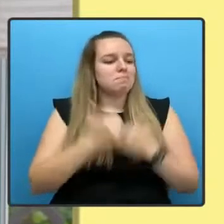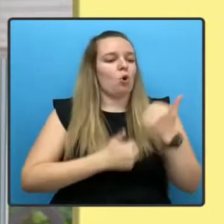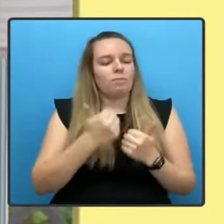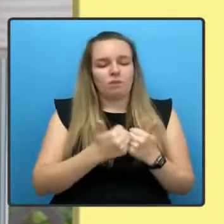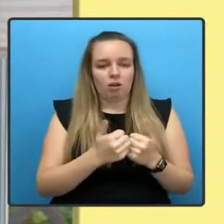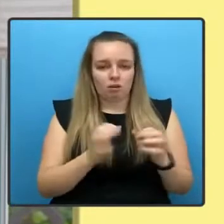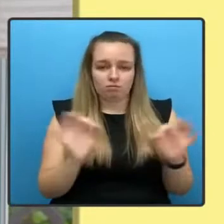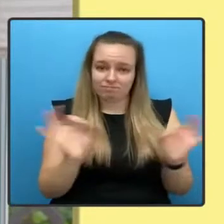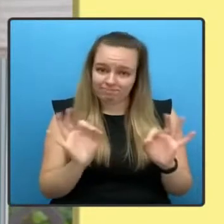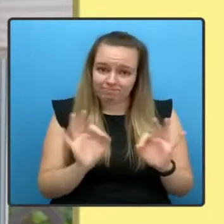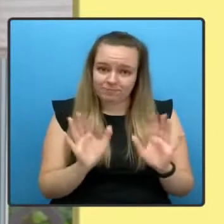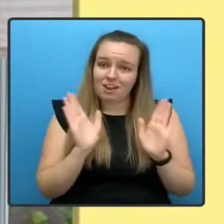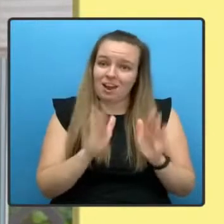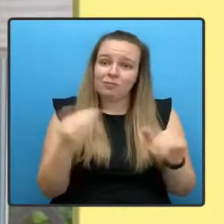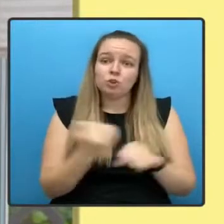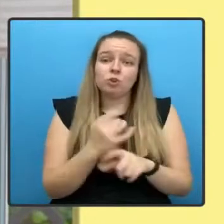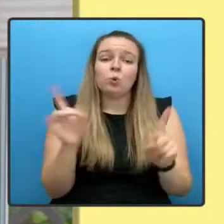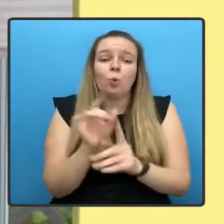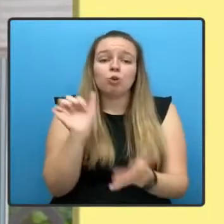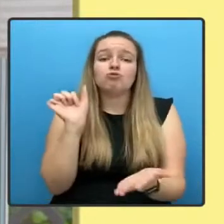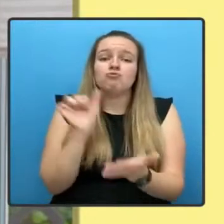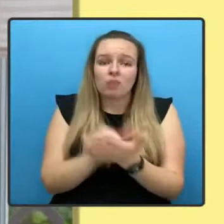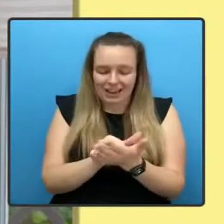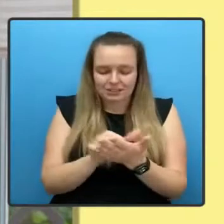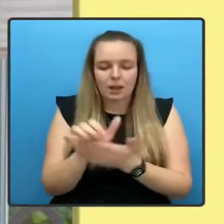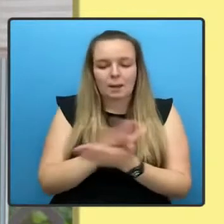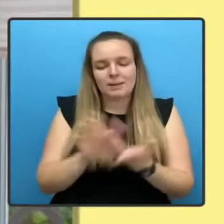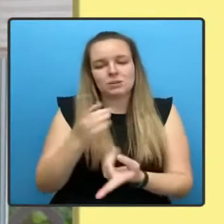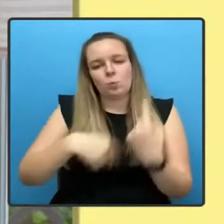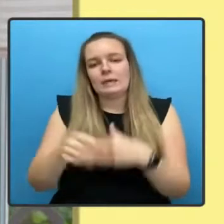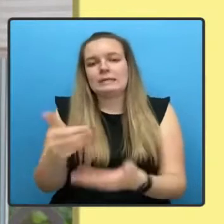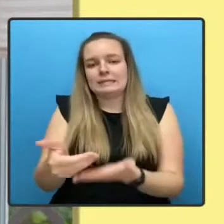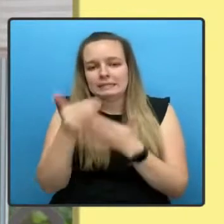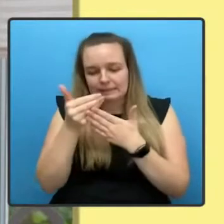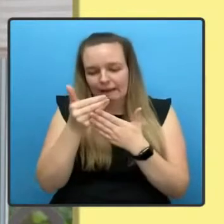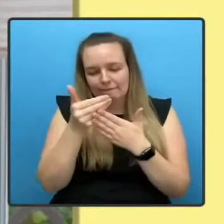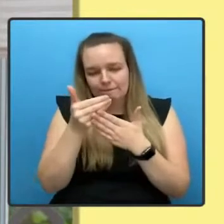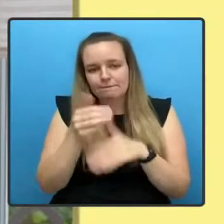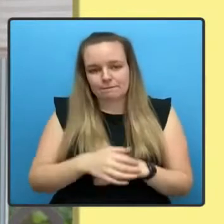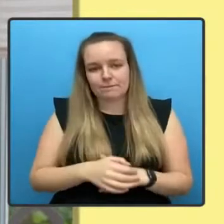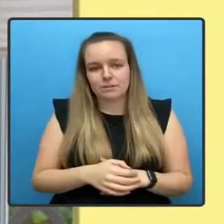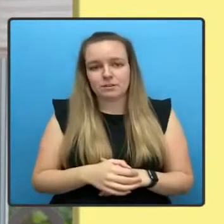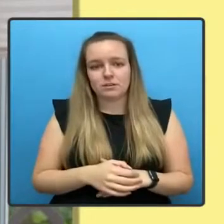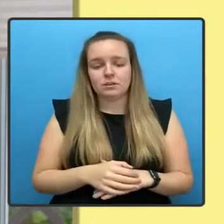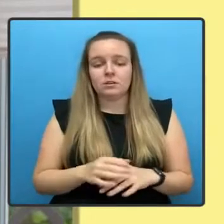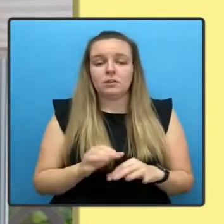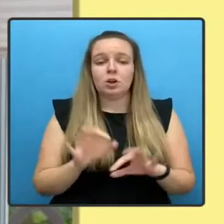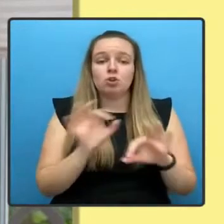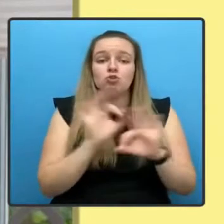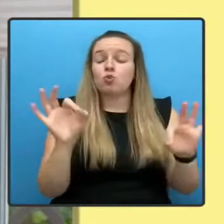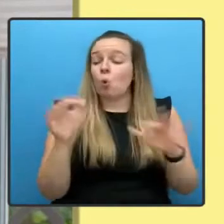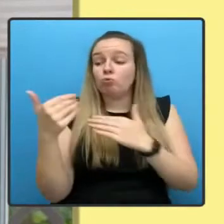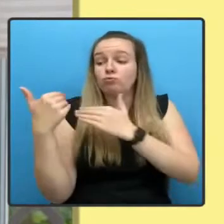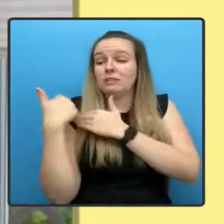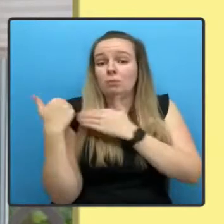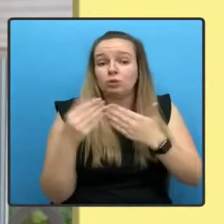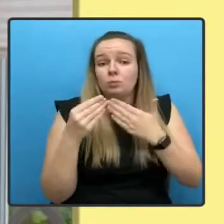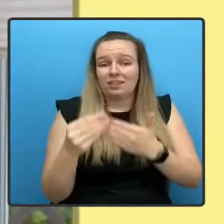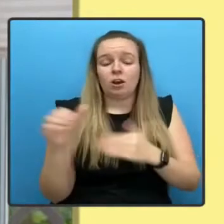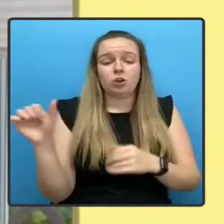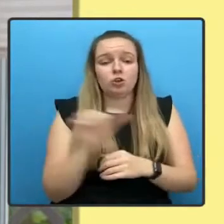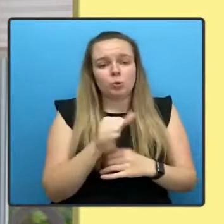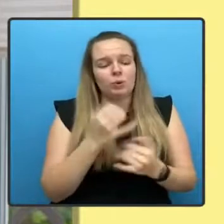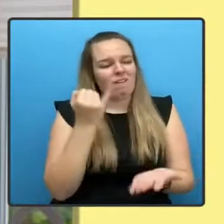right to keep us as safe as possible. No responsible leader should give false assurances. But